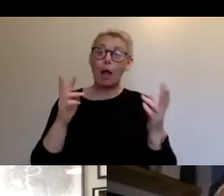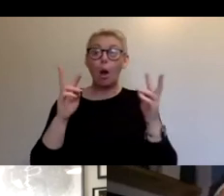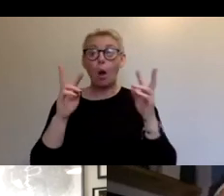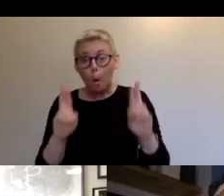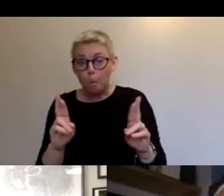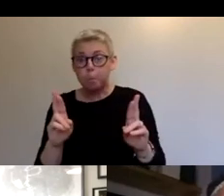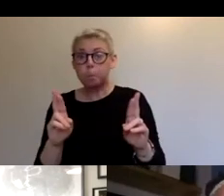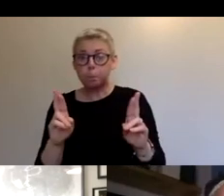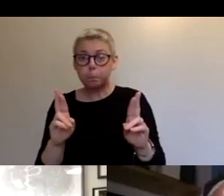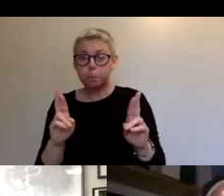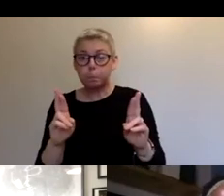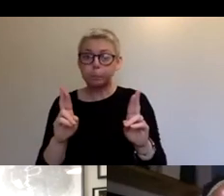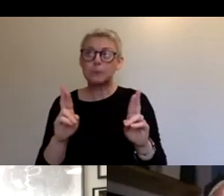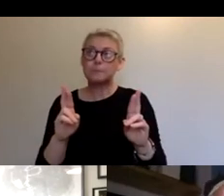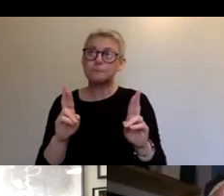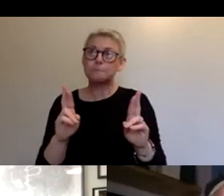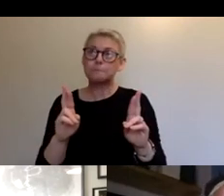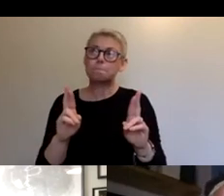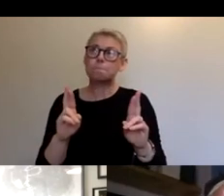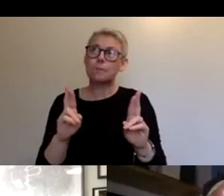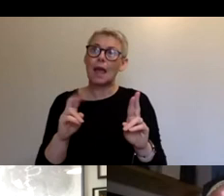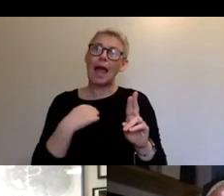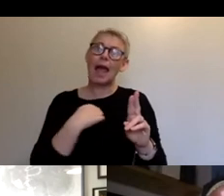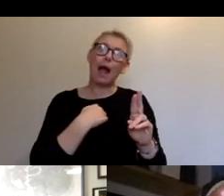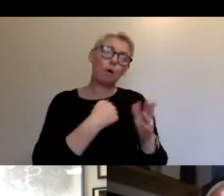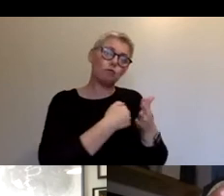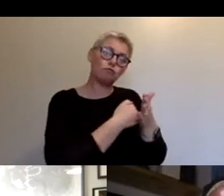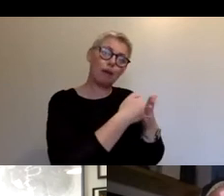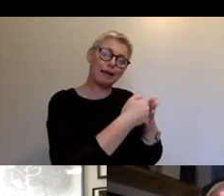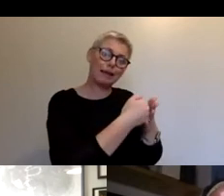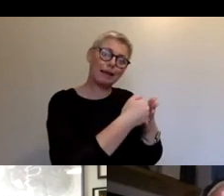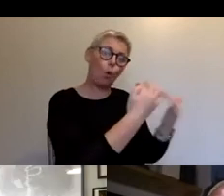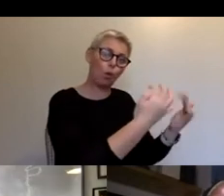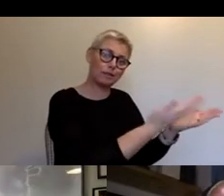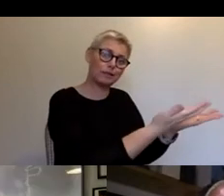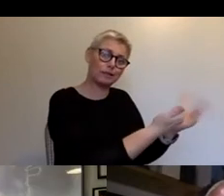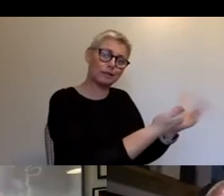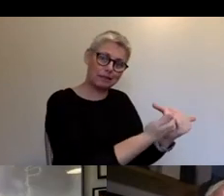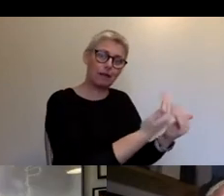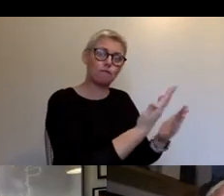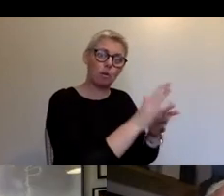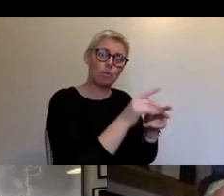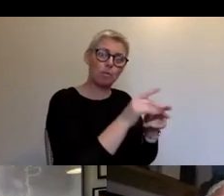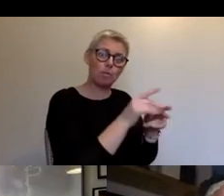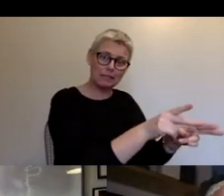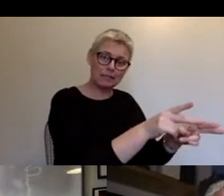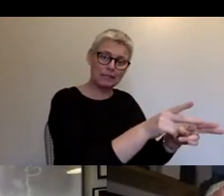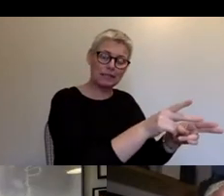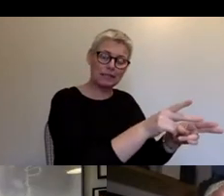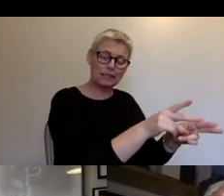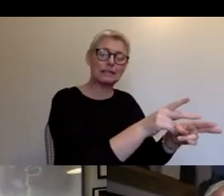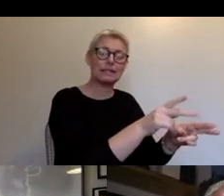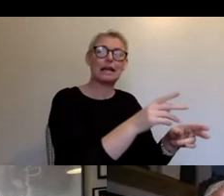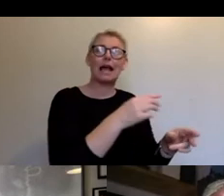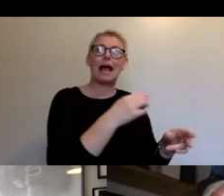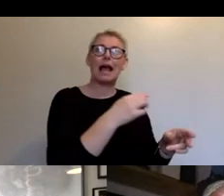as well as bringing some of our, our regular audience, people who are live and with us on the streets. I hope that we've created a new slightly newer